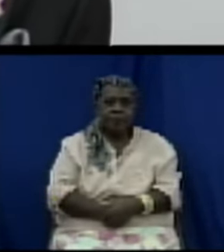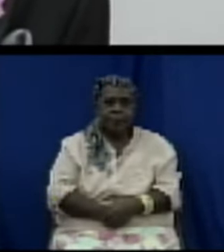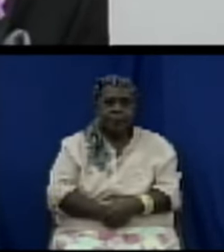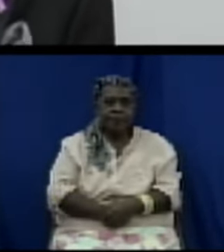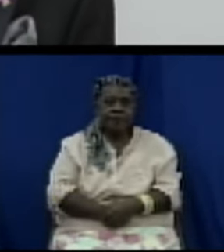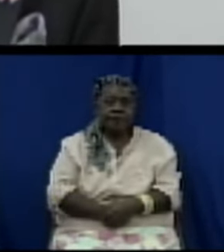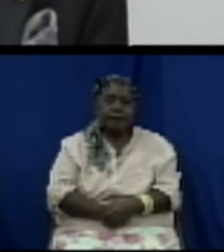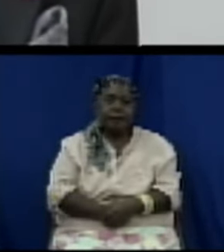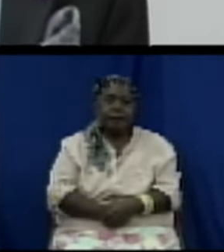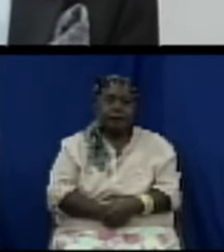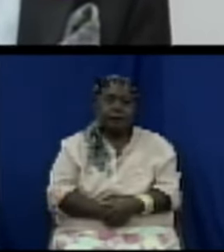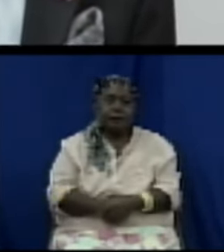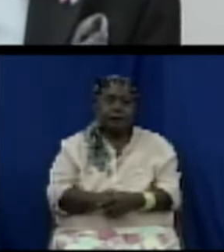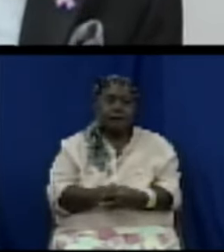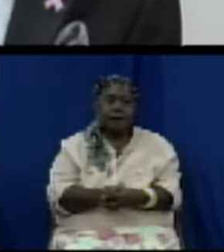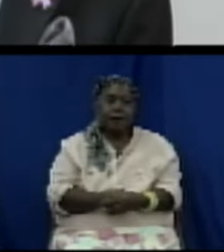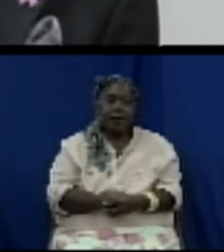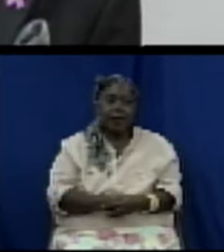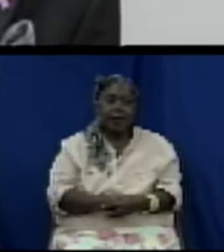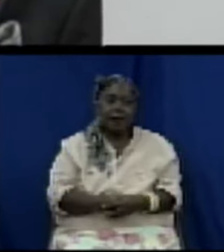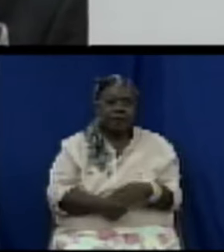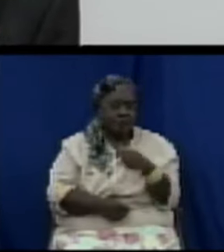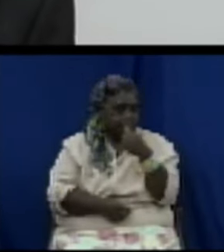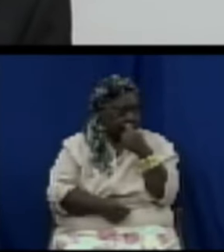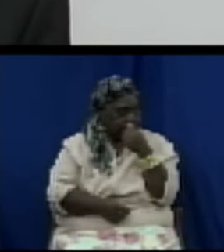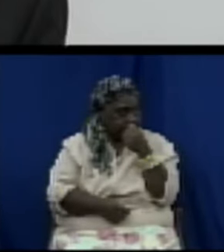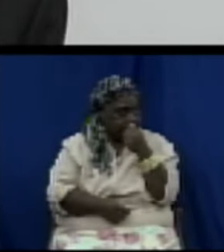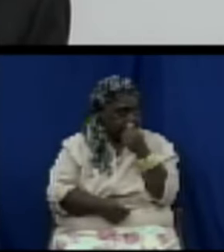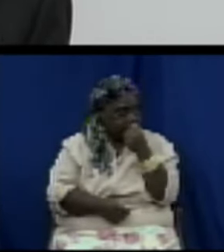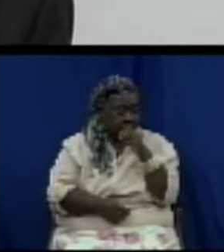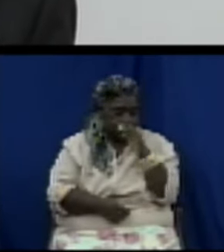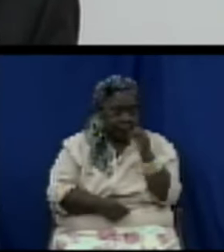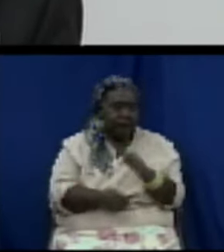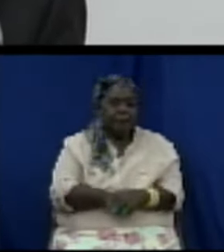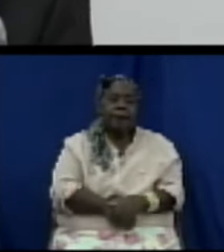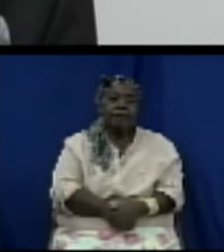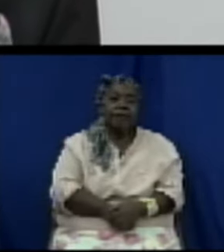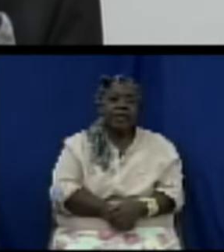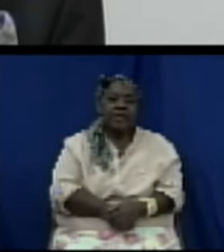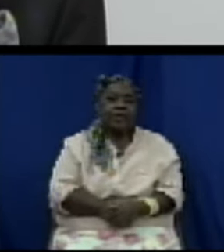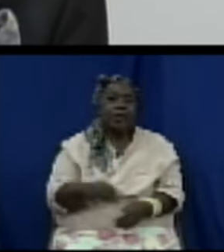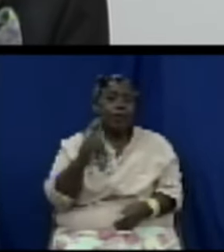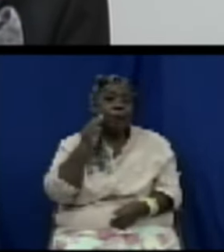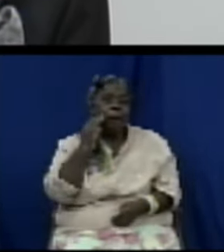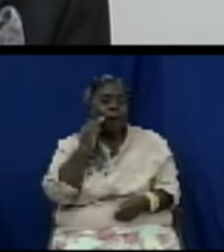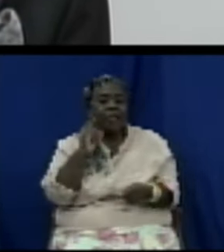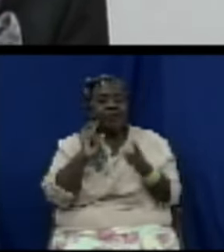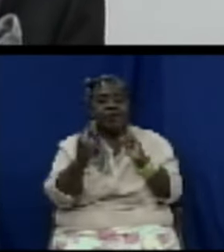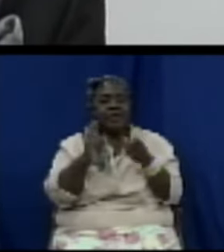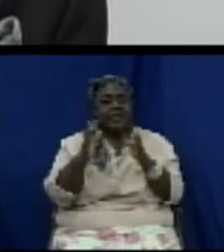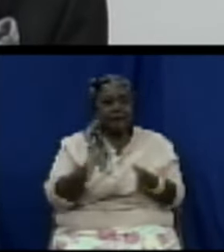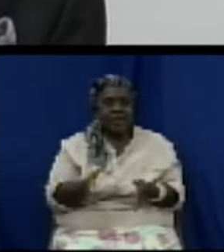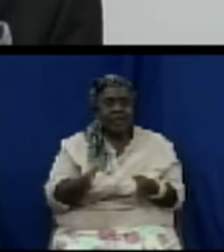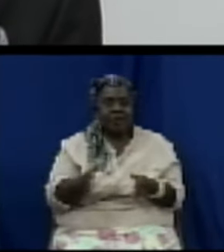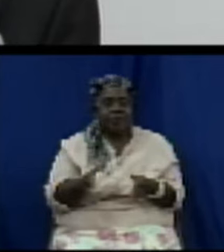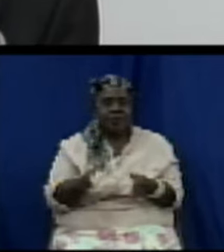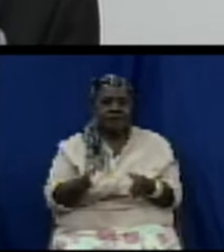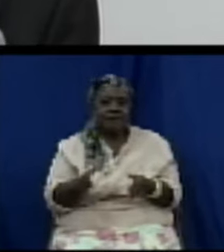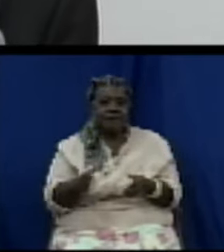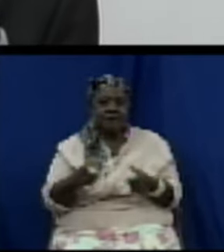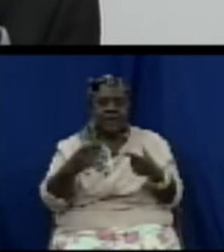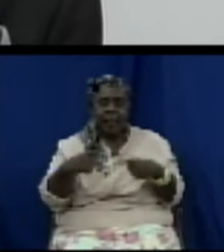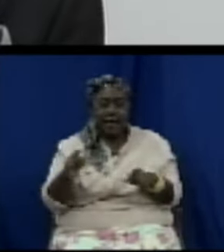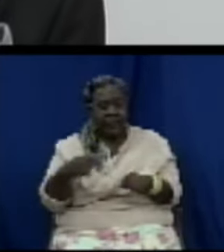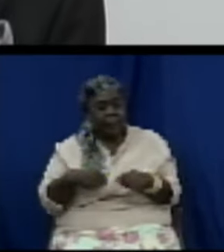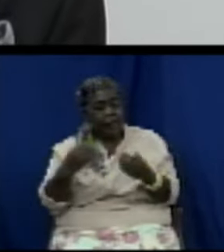for that right that would have been violated so Madam Speaker permit me now to highlight